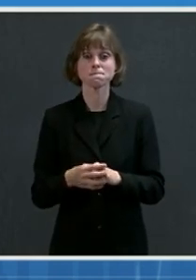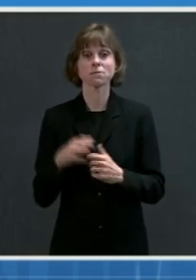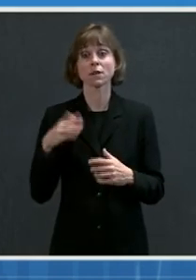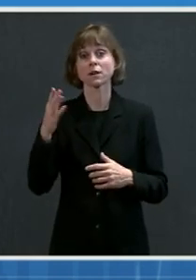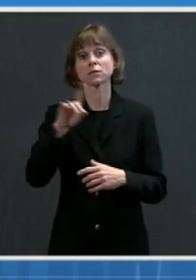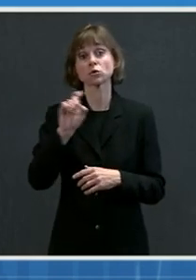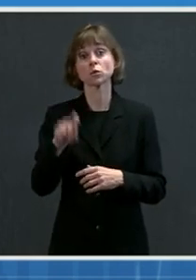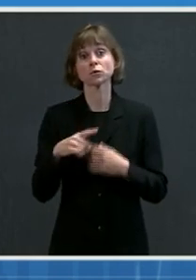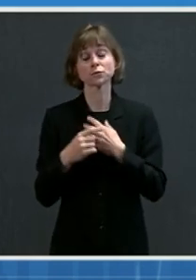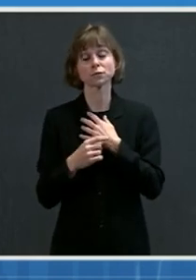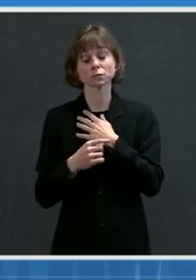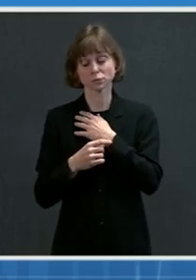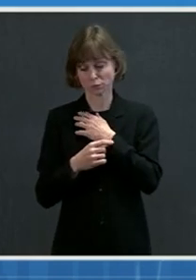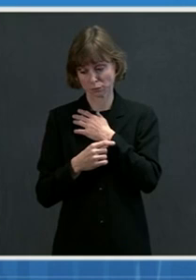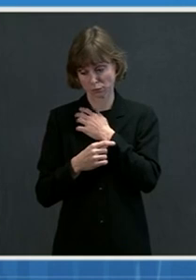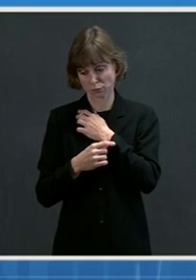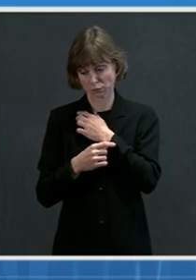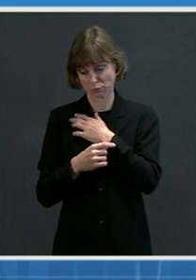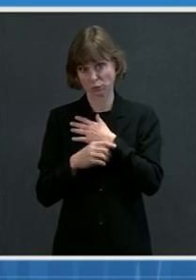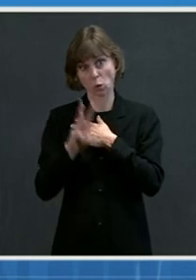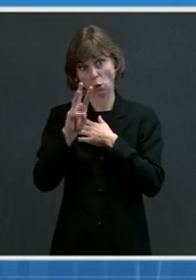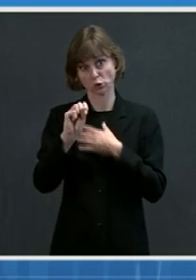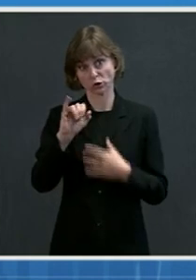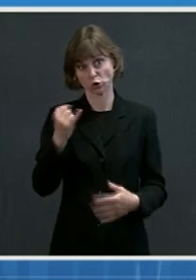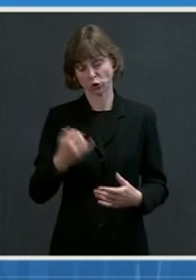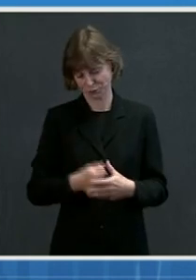Next question, Sabrina Siddiqui at Wall Street Journal.